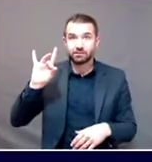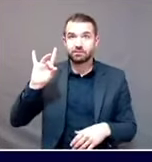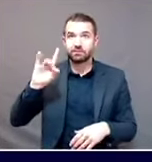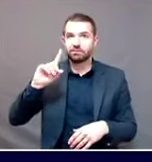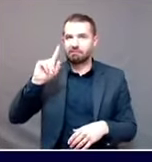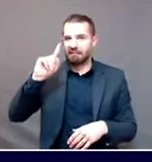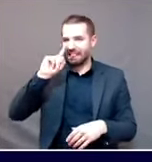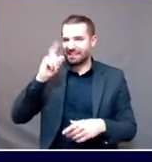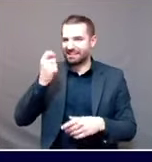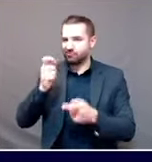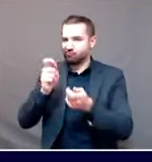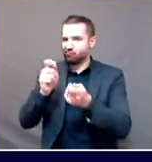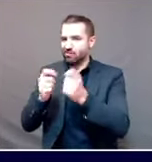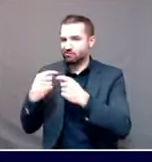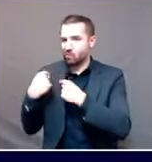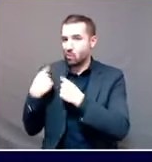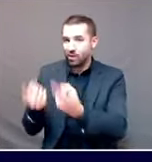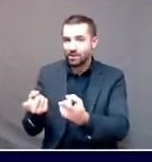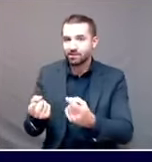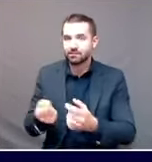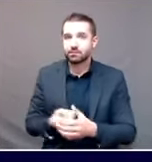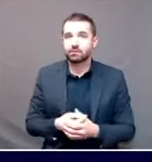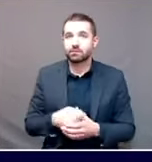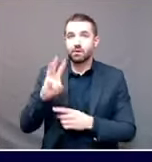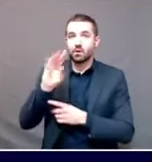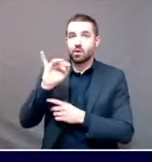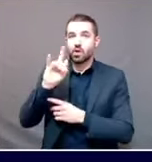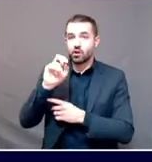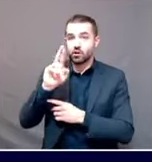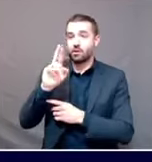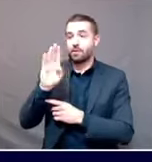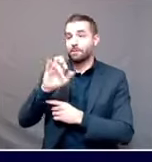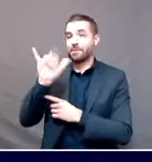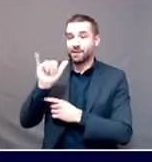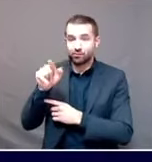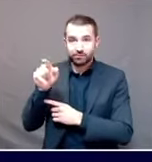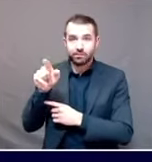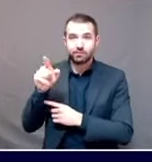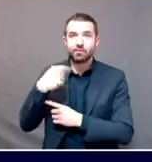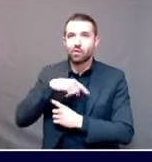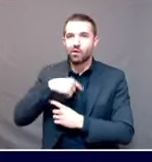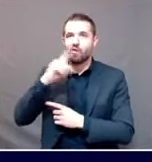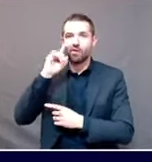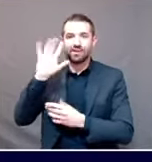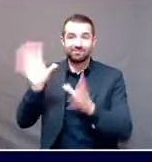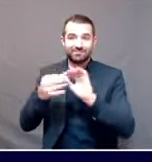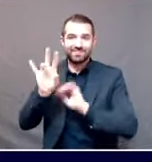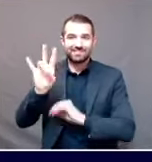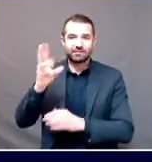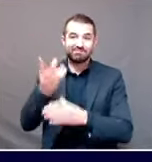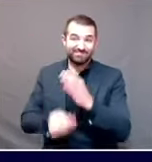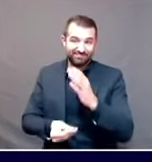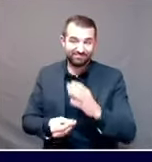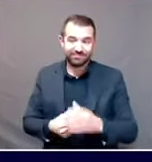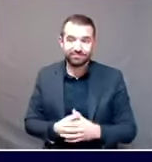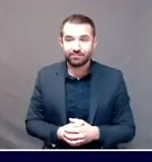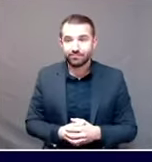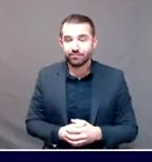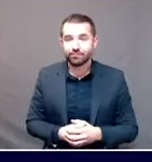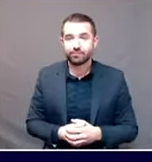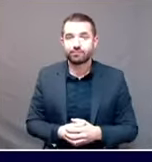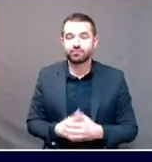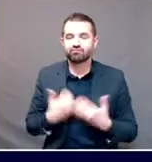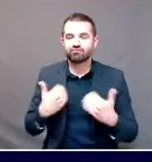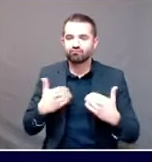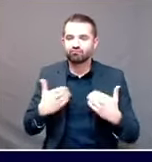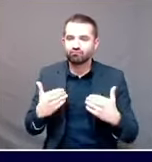But sadly, there at Winterberry, Emily, we are aware of seven deaths, which is deeply saddening to us.